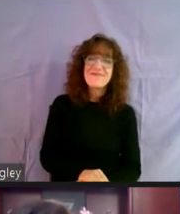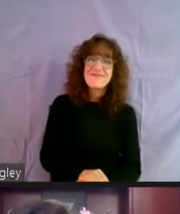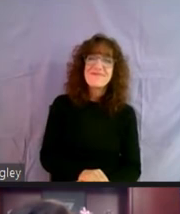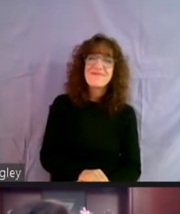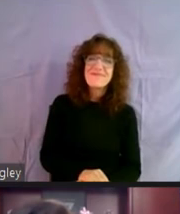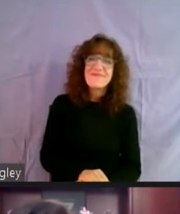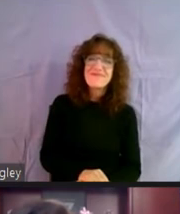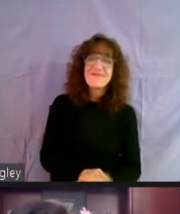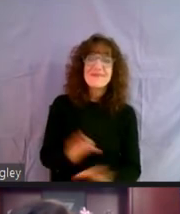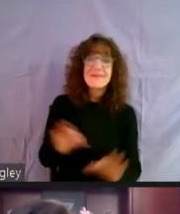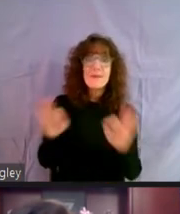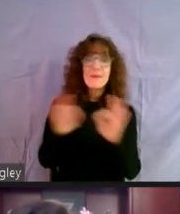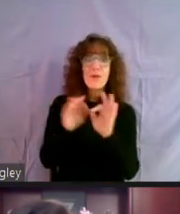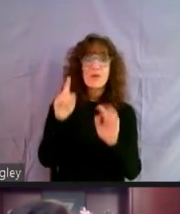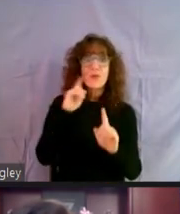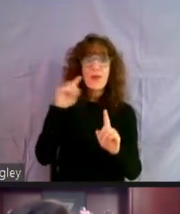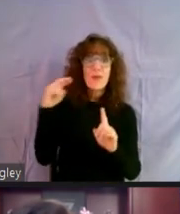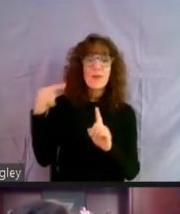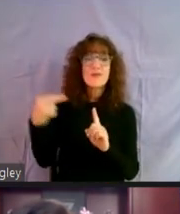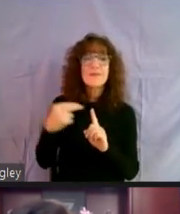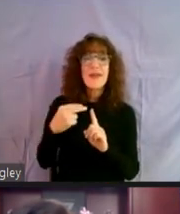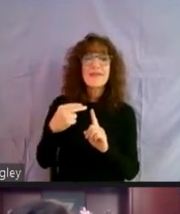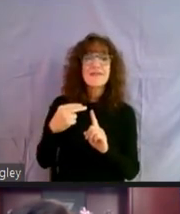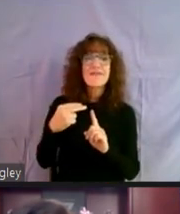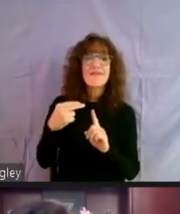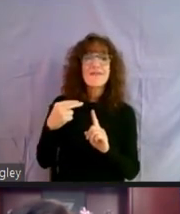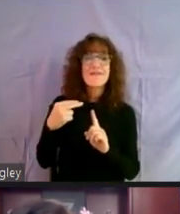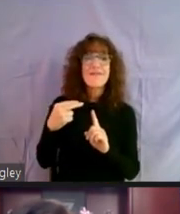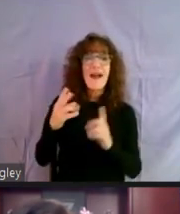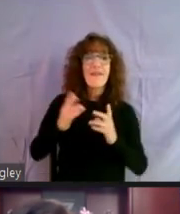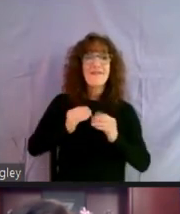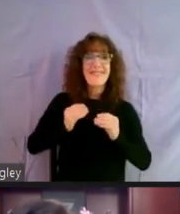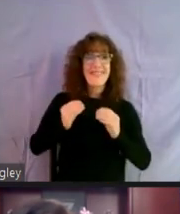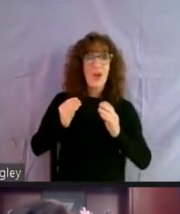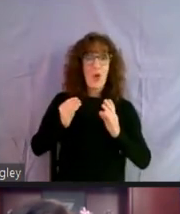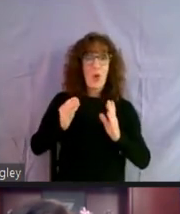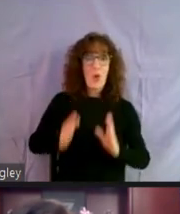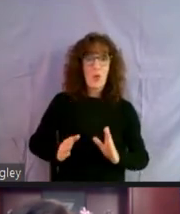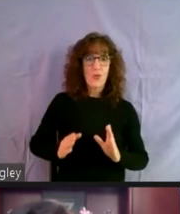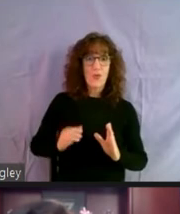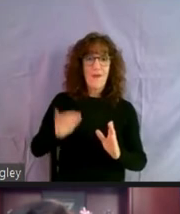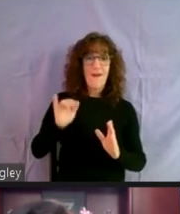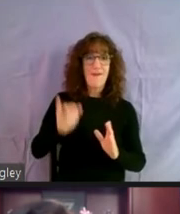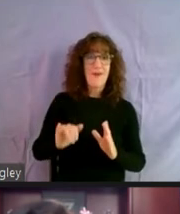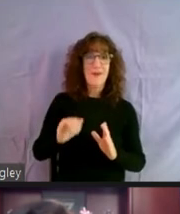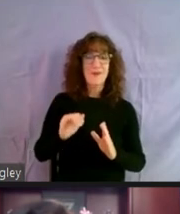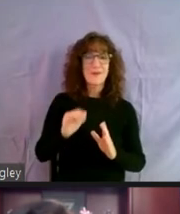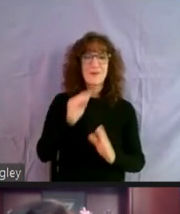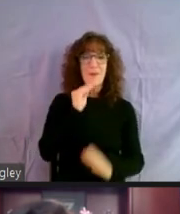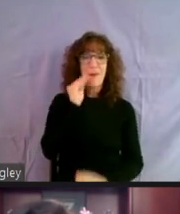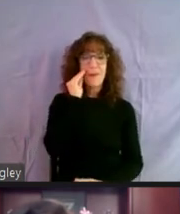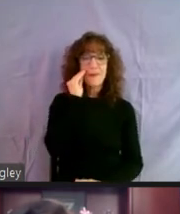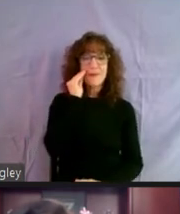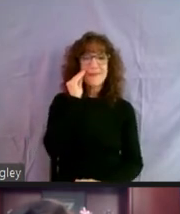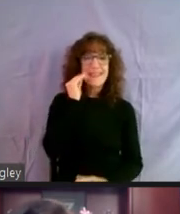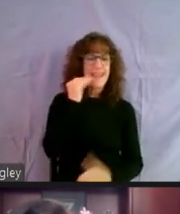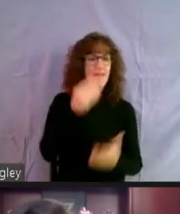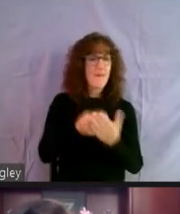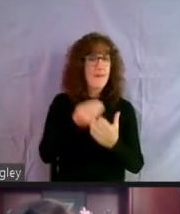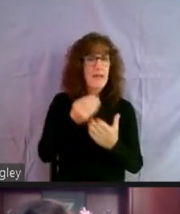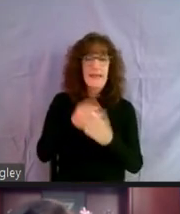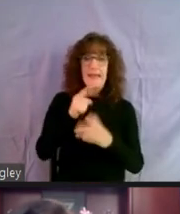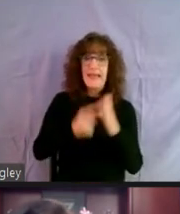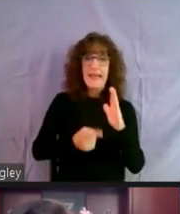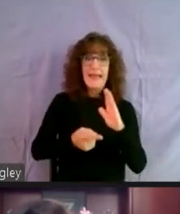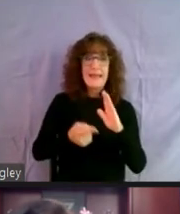it's so important to hear the perspective of, of the, the owner of the, of the units, because if the money's not there to keep up the units,